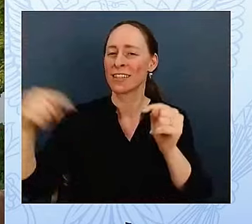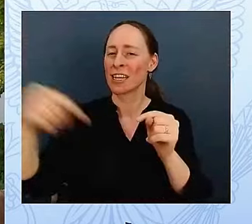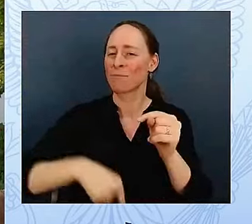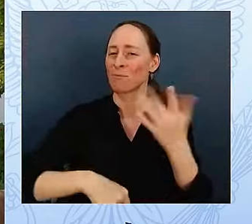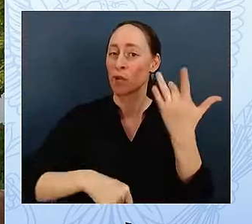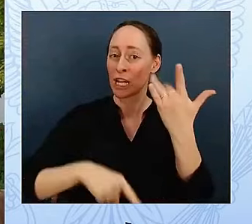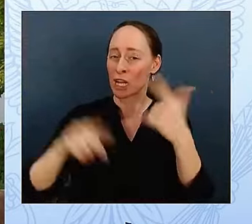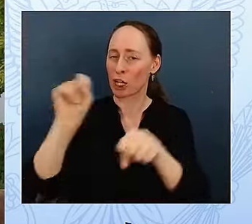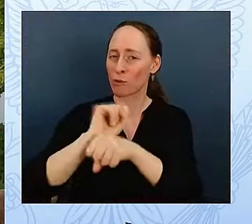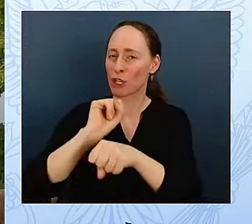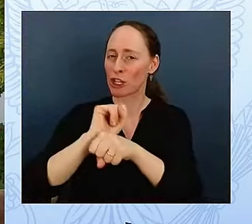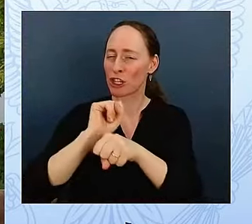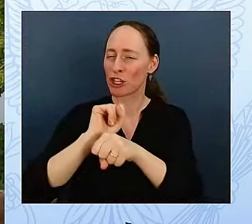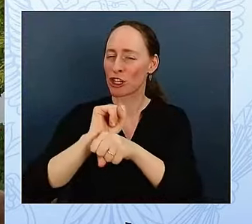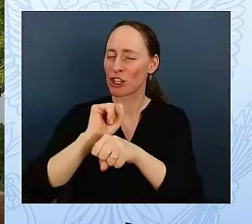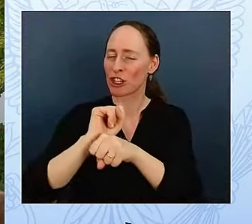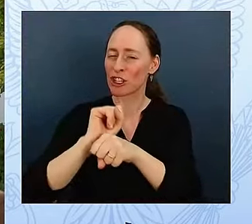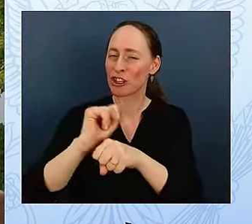unemployed.